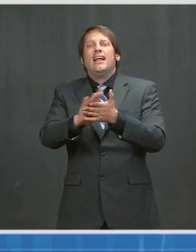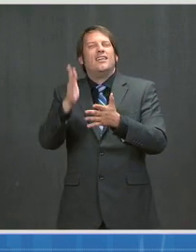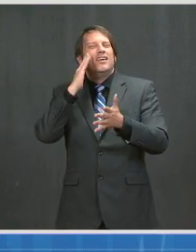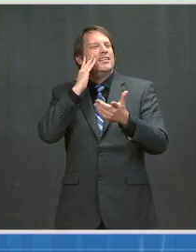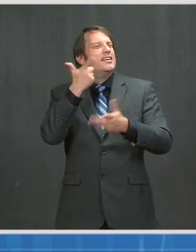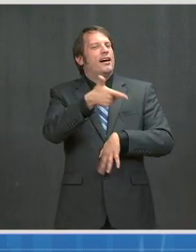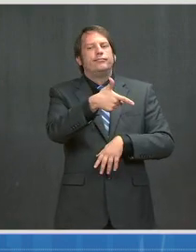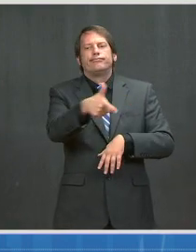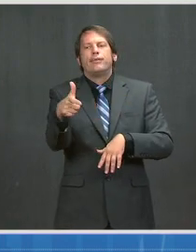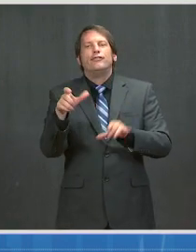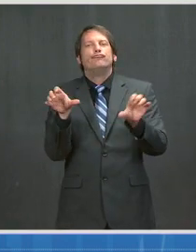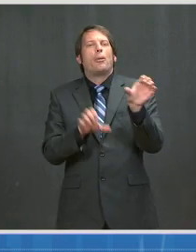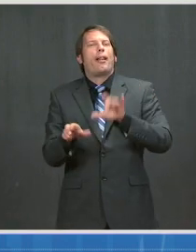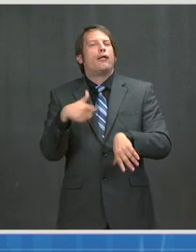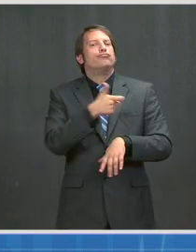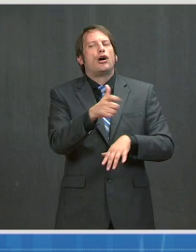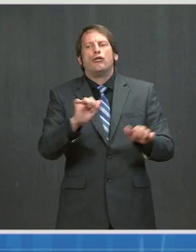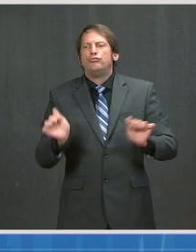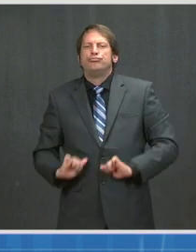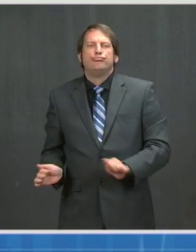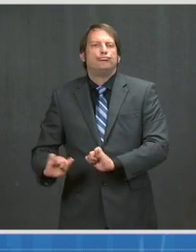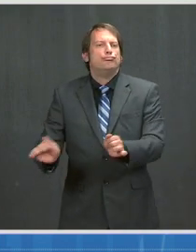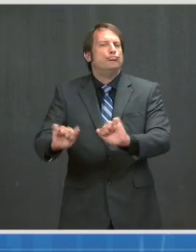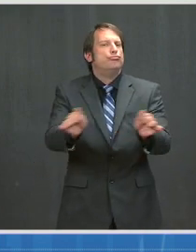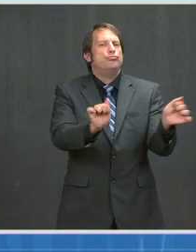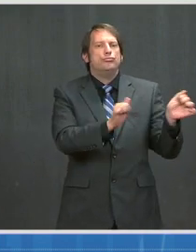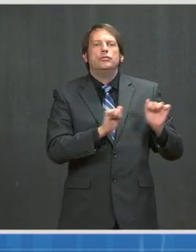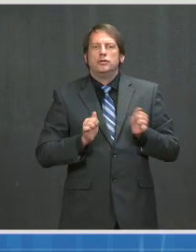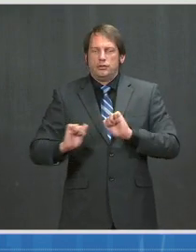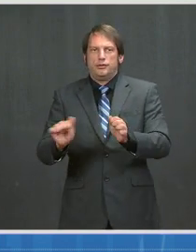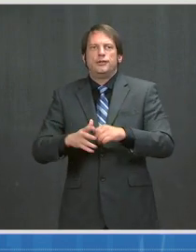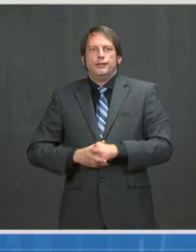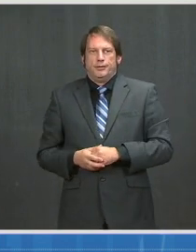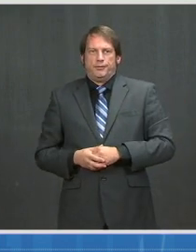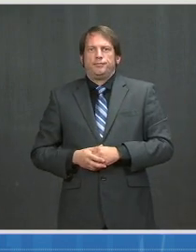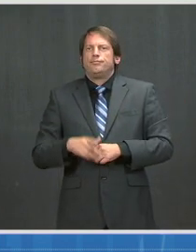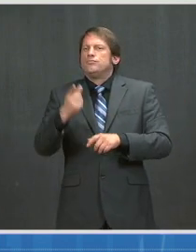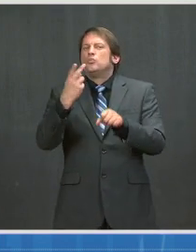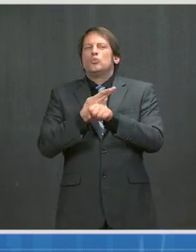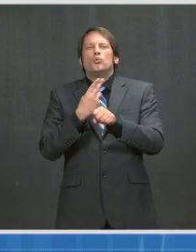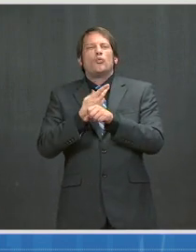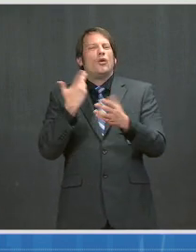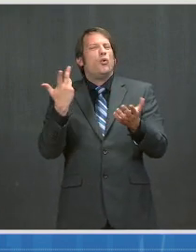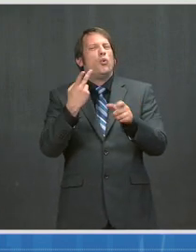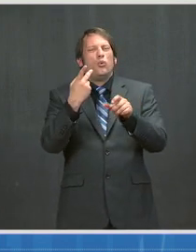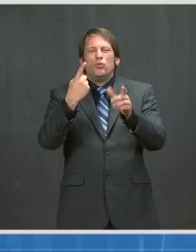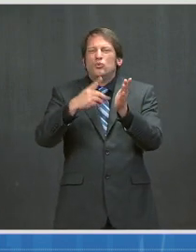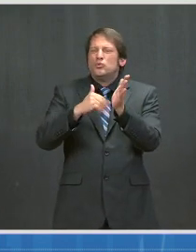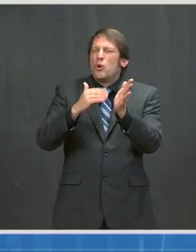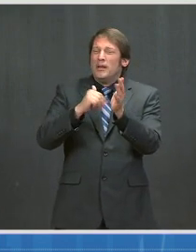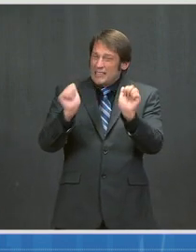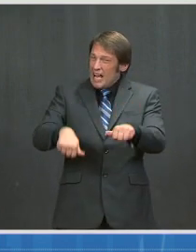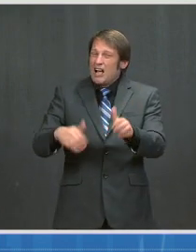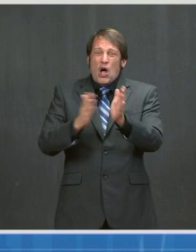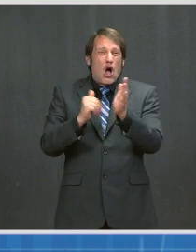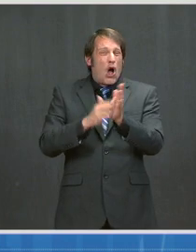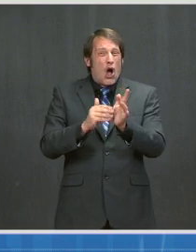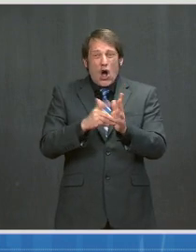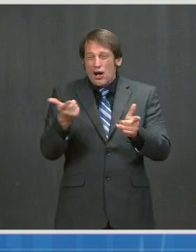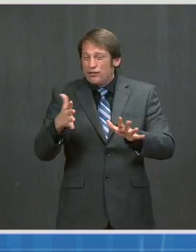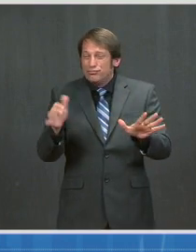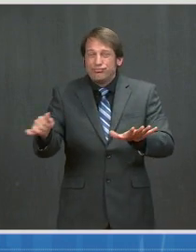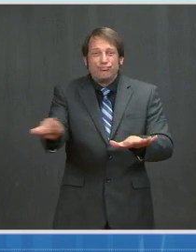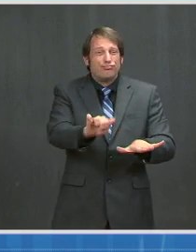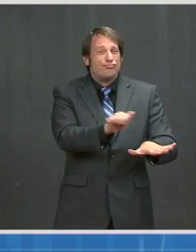In most situations, regular cleaning of surfaces with soap and detergent not necessarily disinfecting those surfaces is